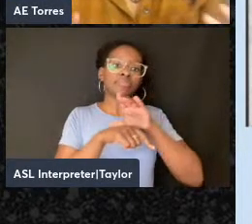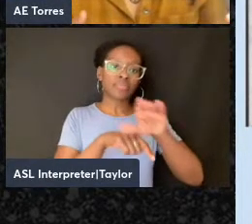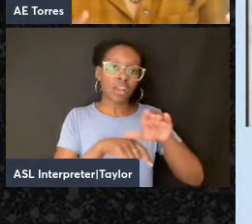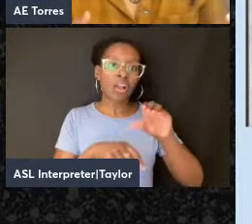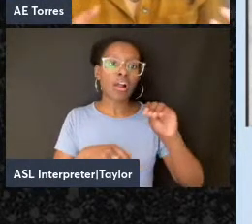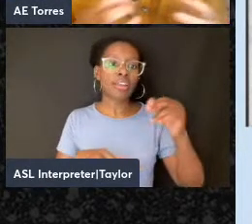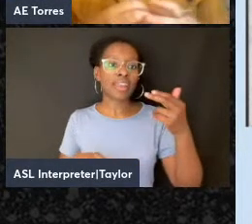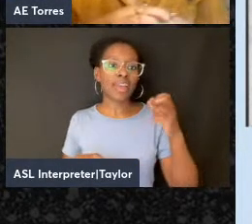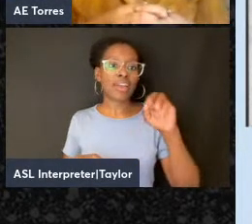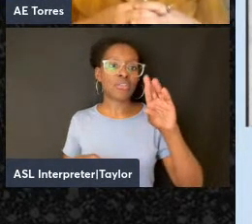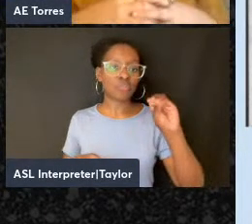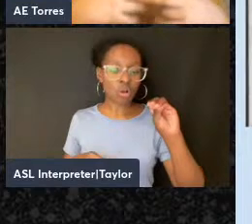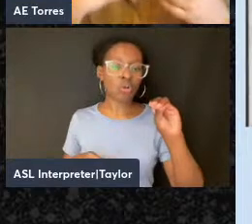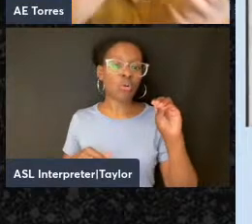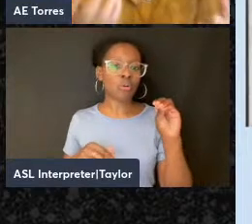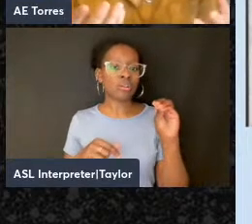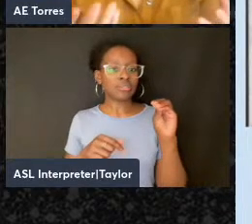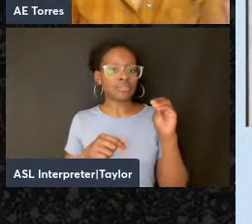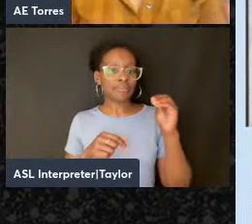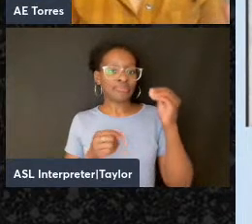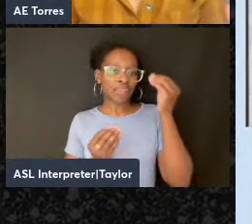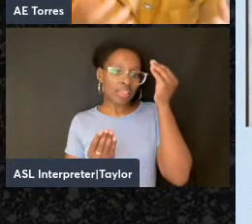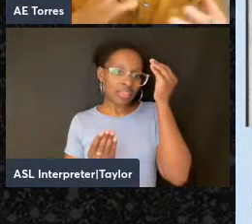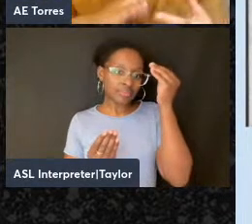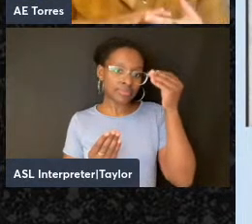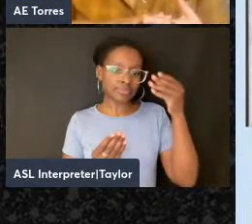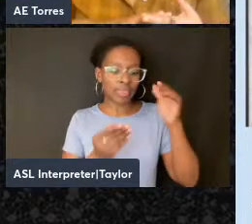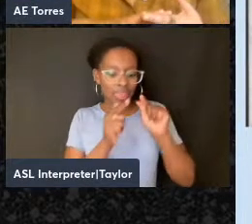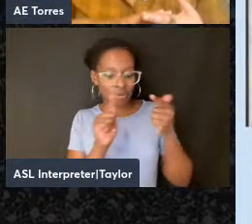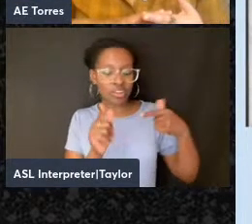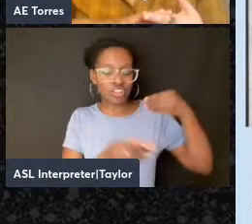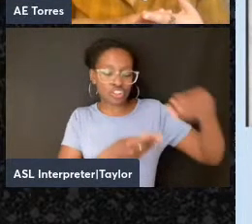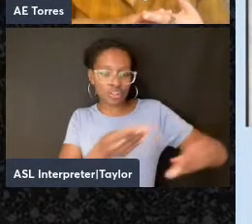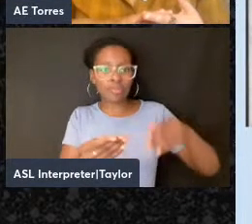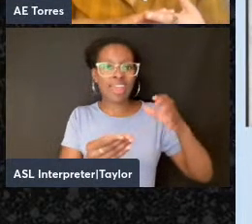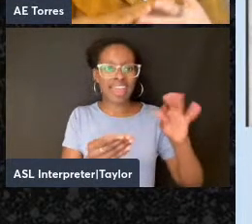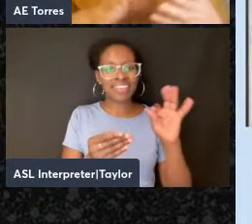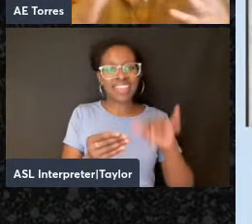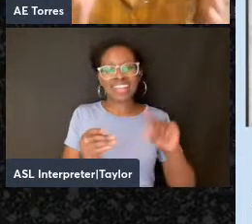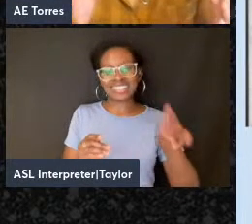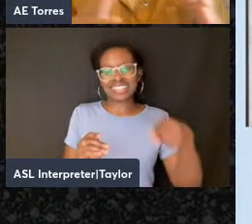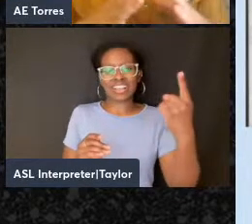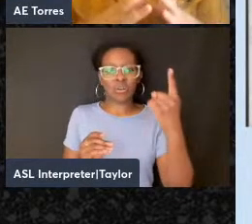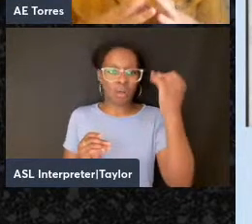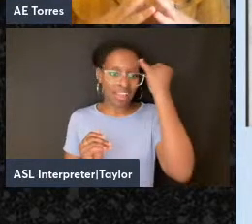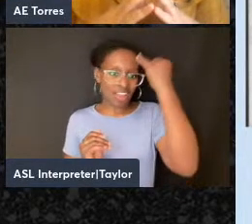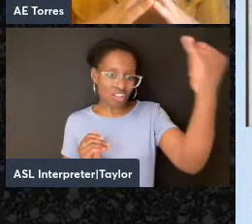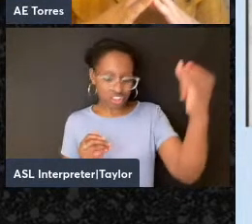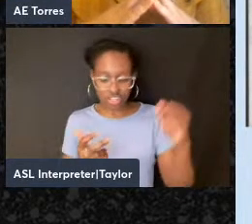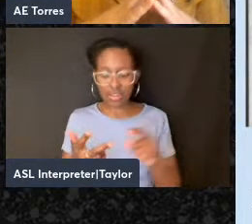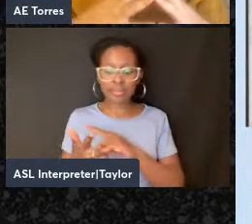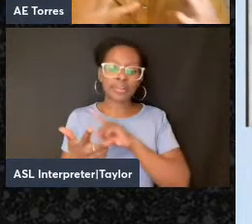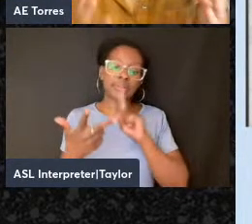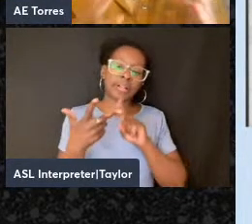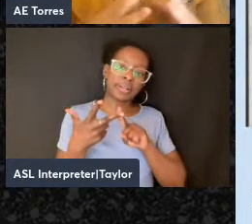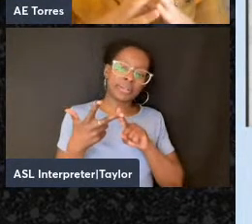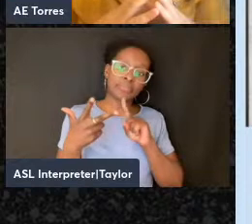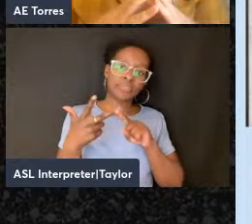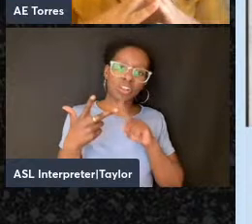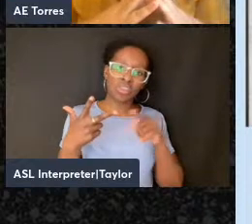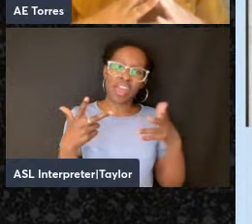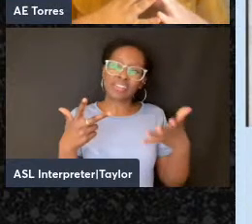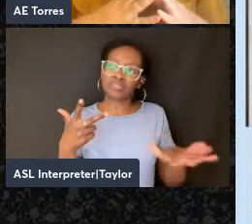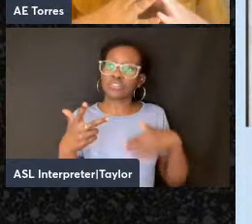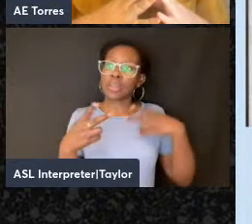and multilingualism against the single language ideologies. And then the third aspect that I've mentioned